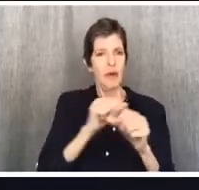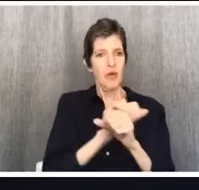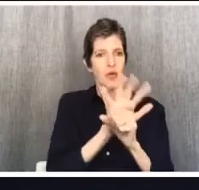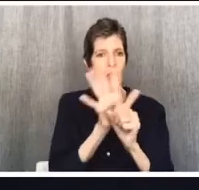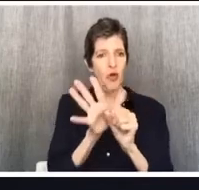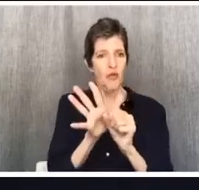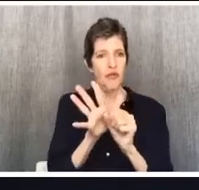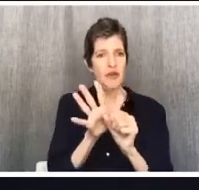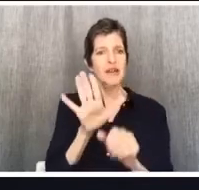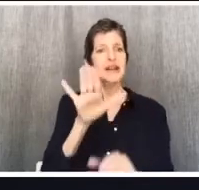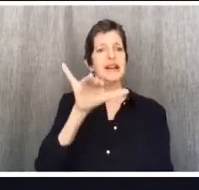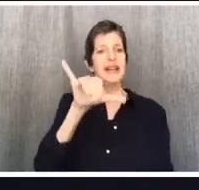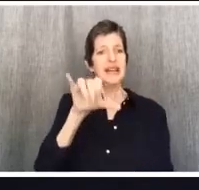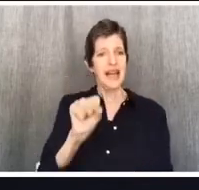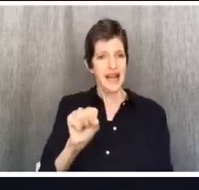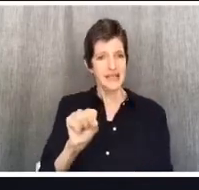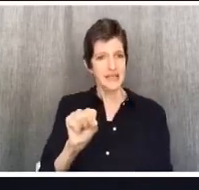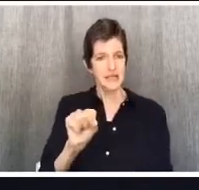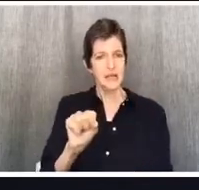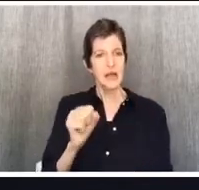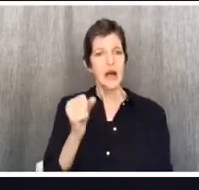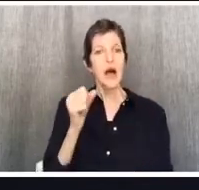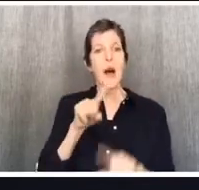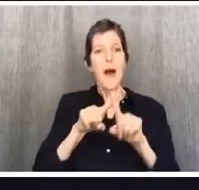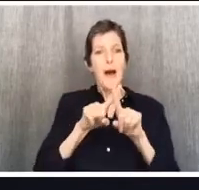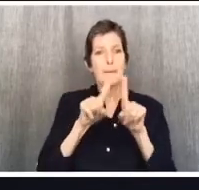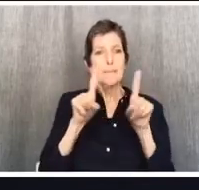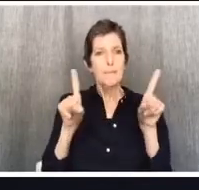at the expense of my brother's well-being?